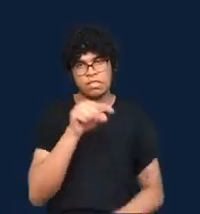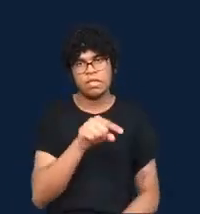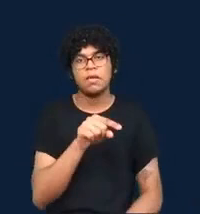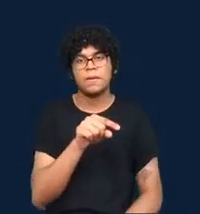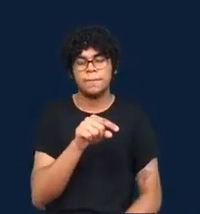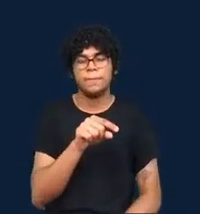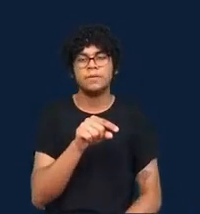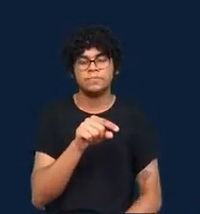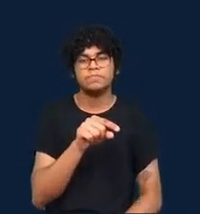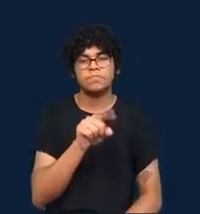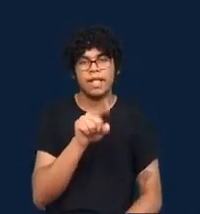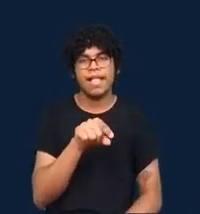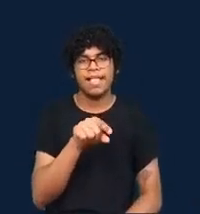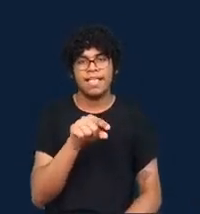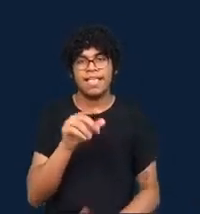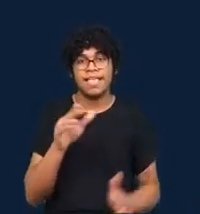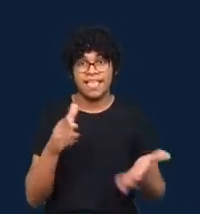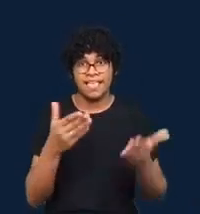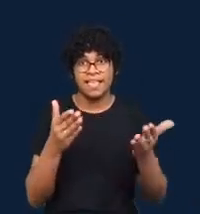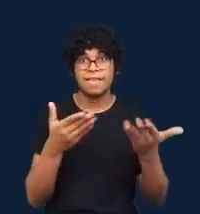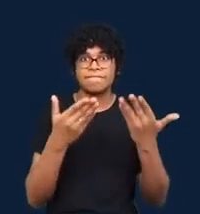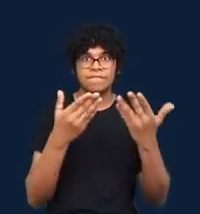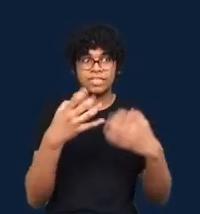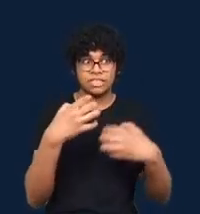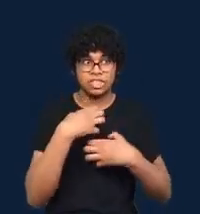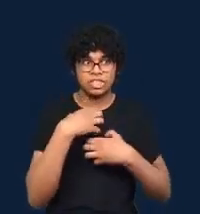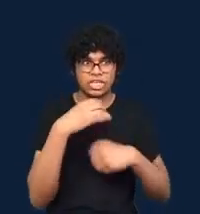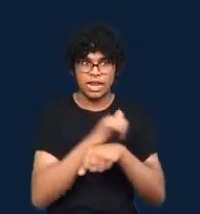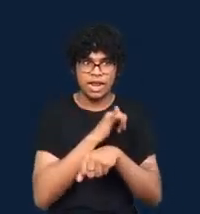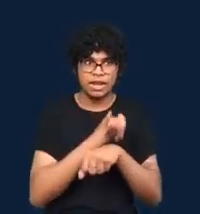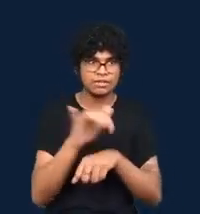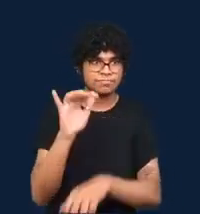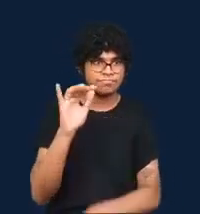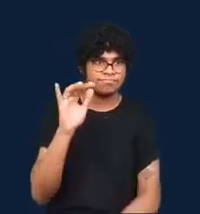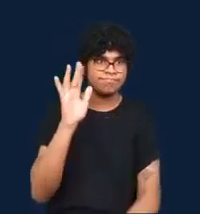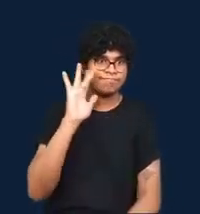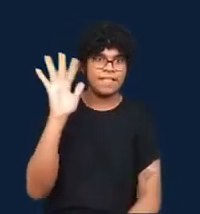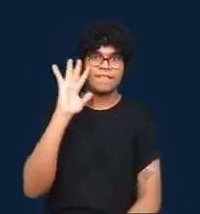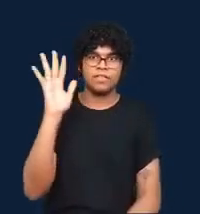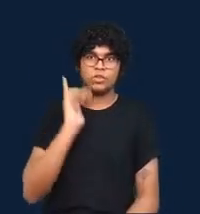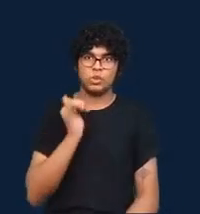reflexive ways of storytelling are provisionality and uncertainty.